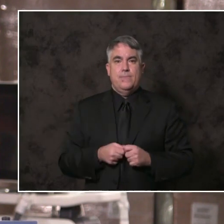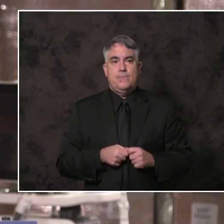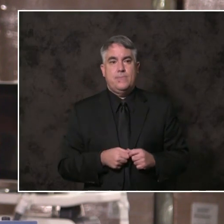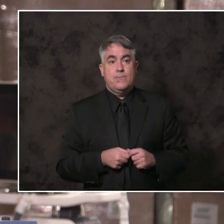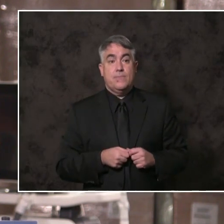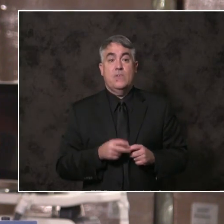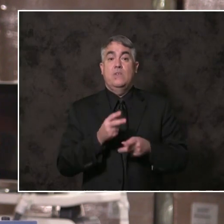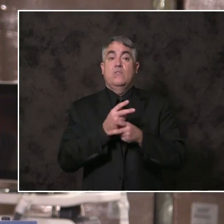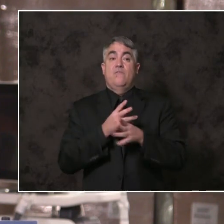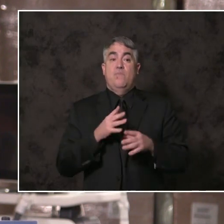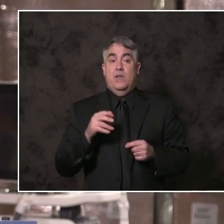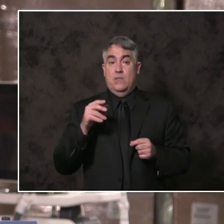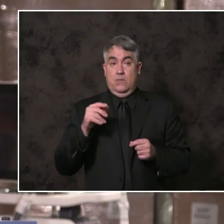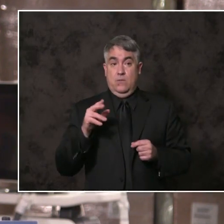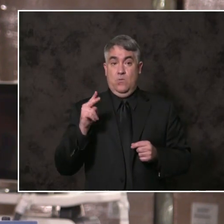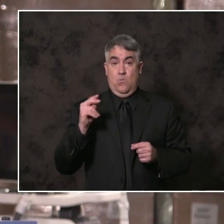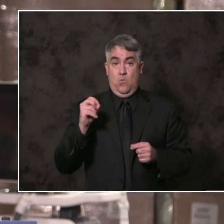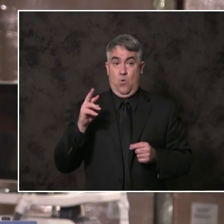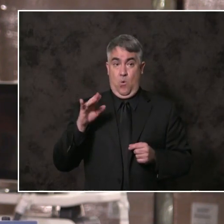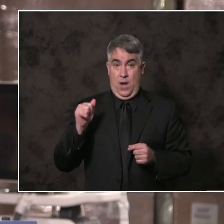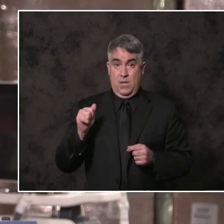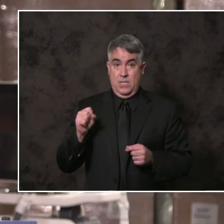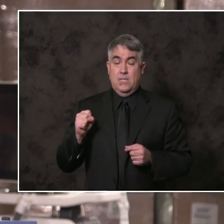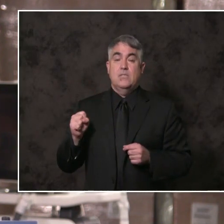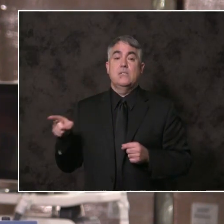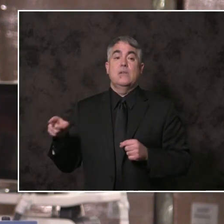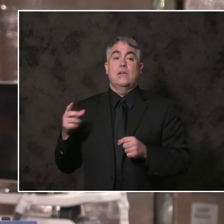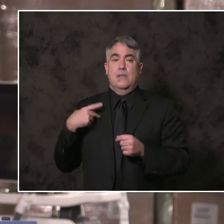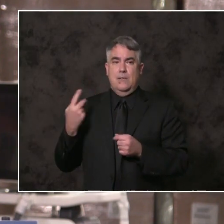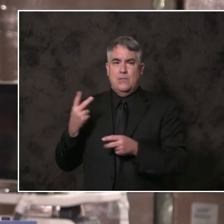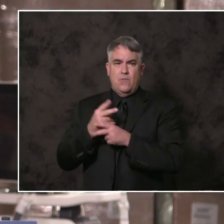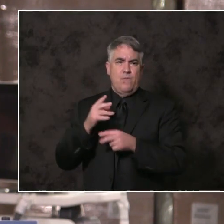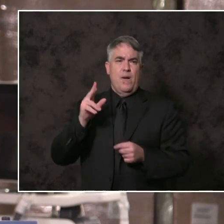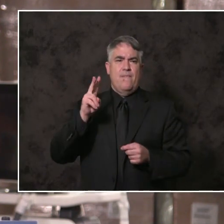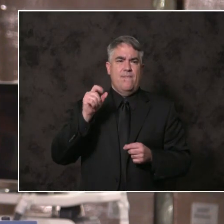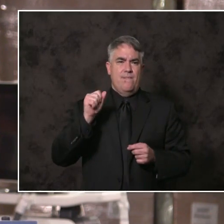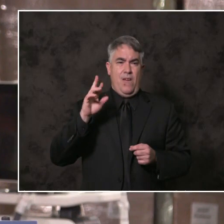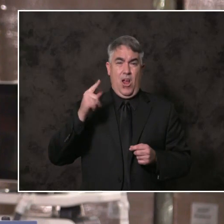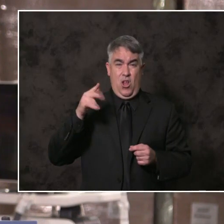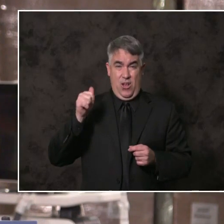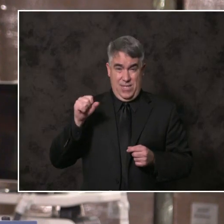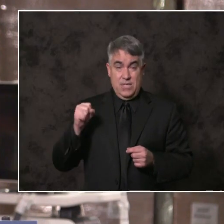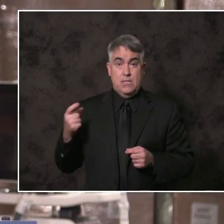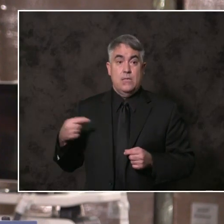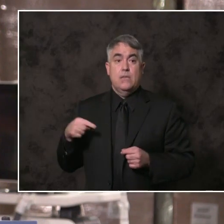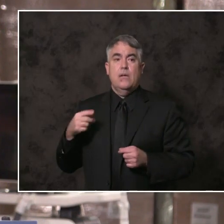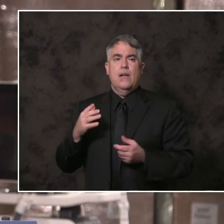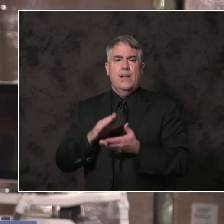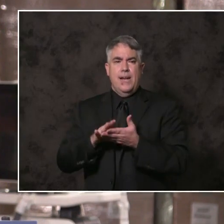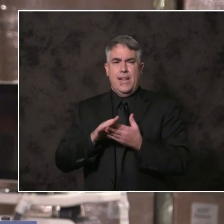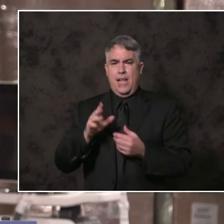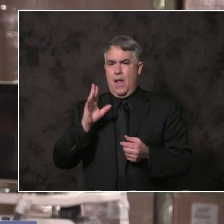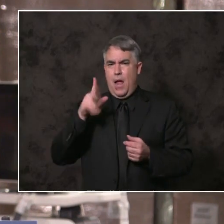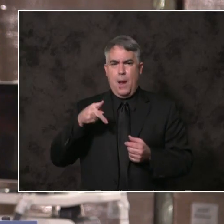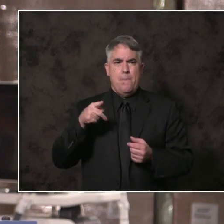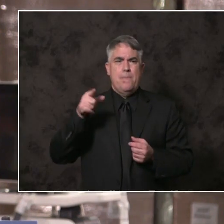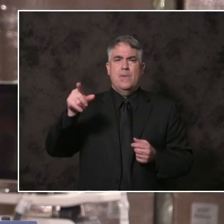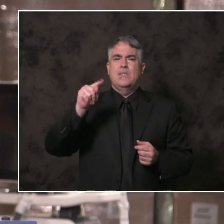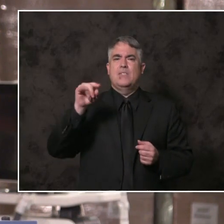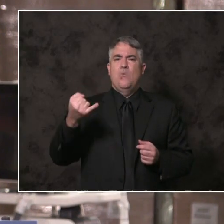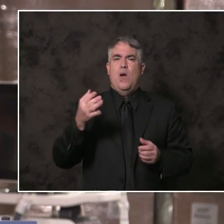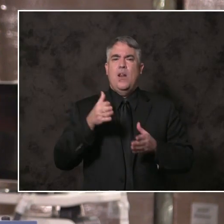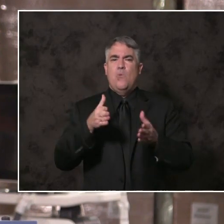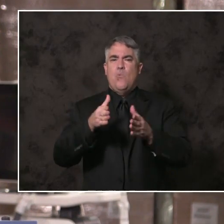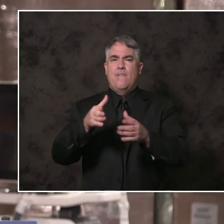Vargas to clean up the toxic sewage in the Tijuana River with an active and engaged federal